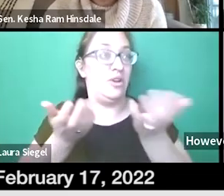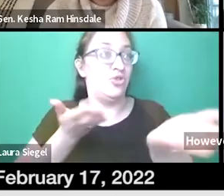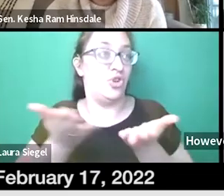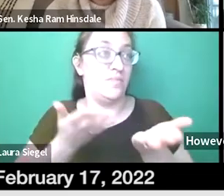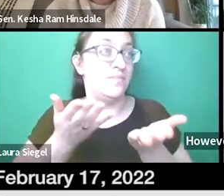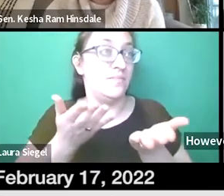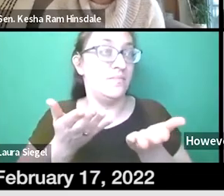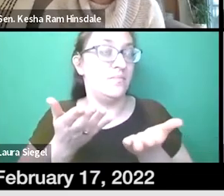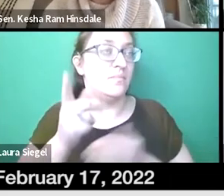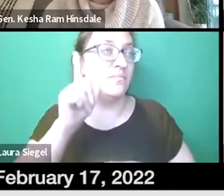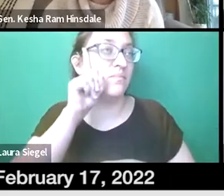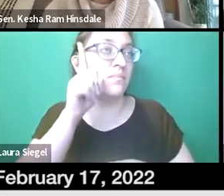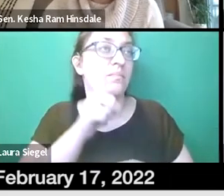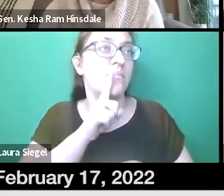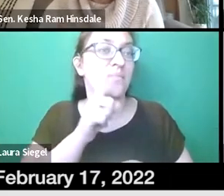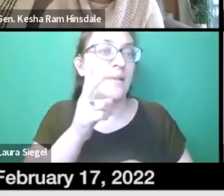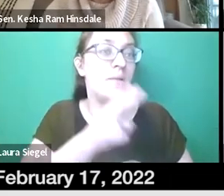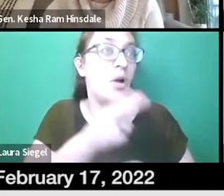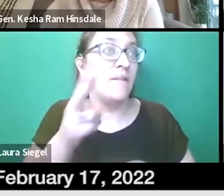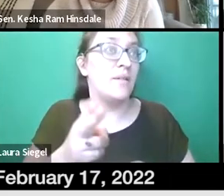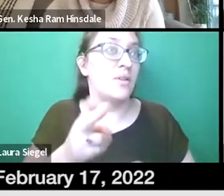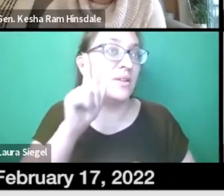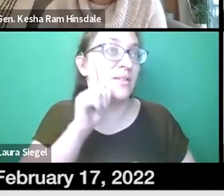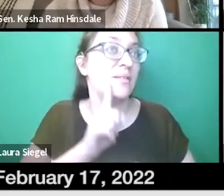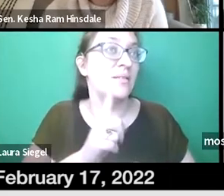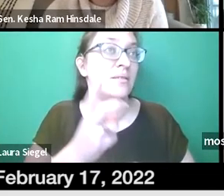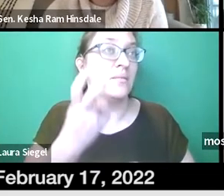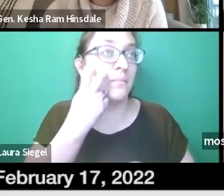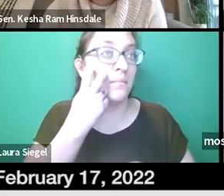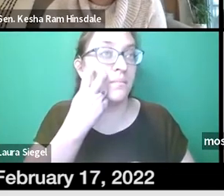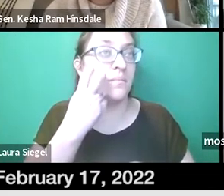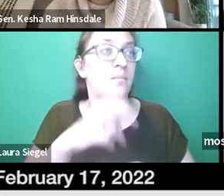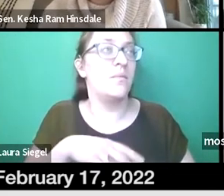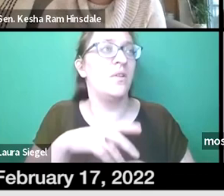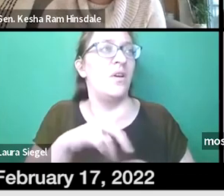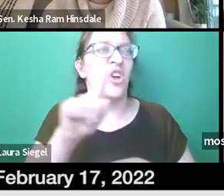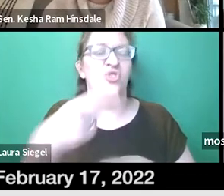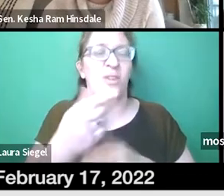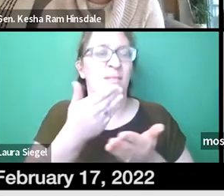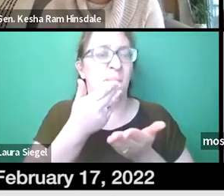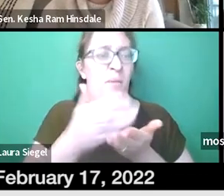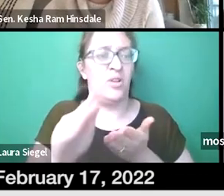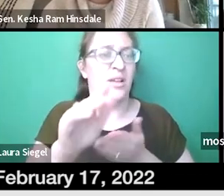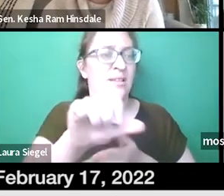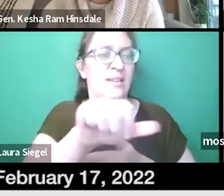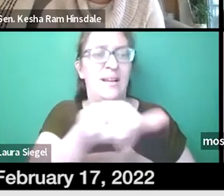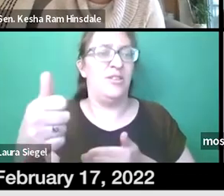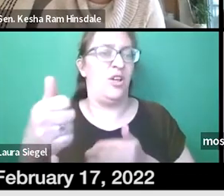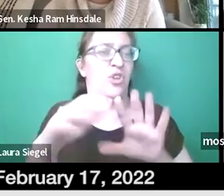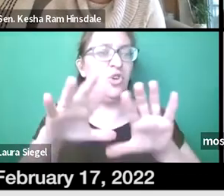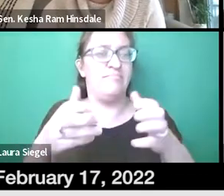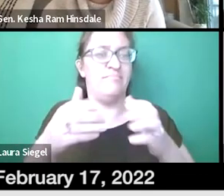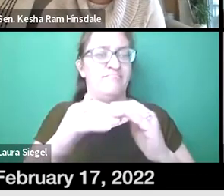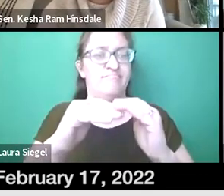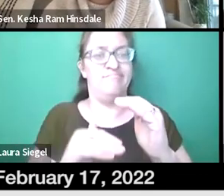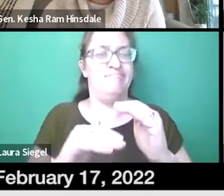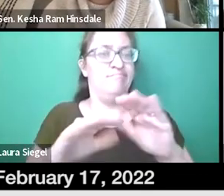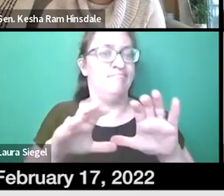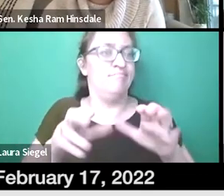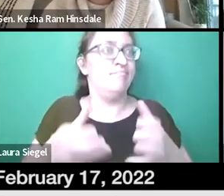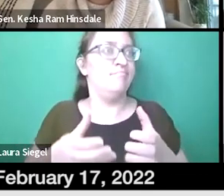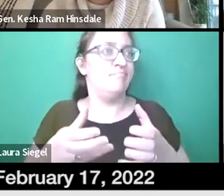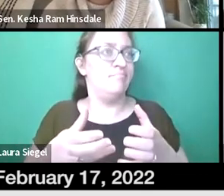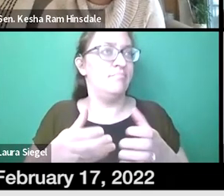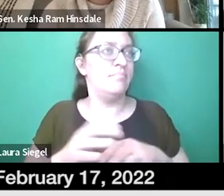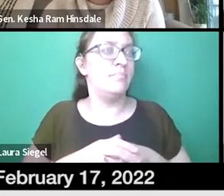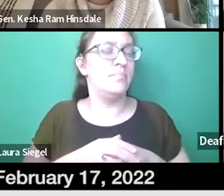The population that I serve, deaf, hard of hearing, and deaf blind individuals, are just as marginalized